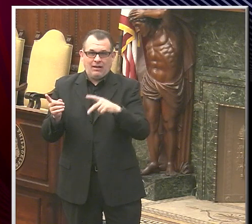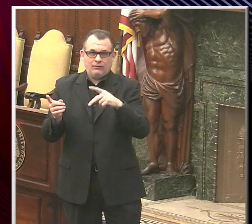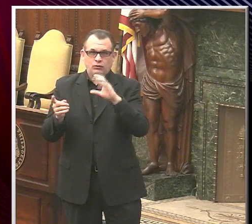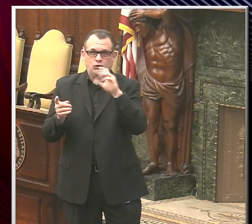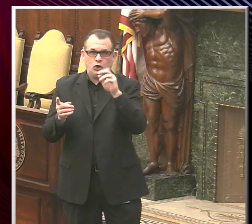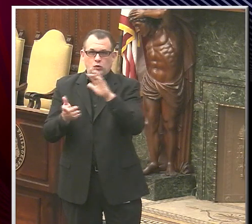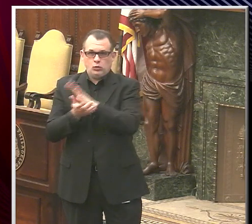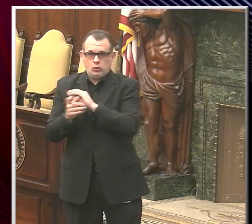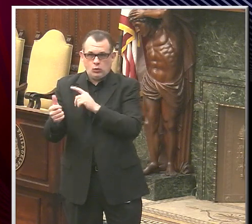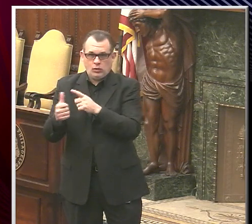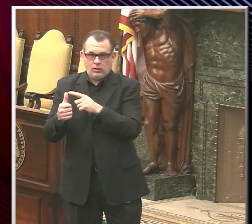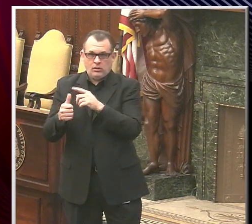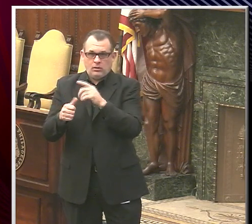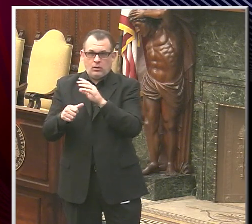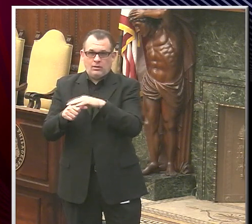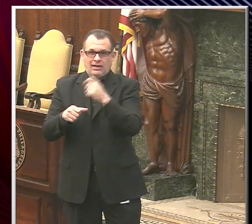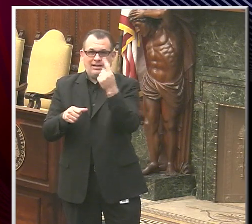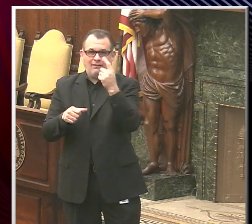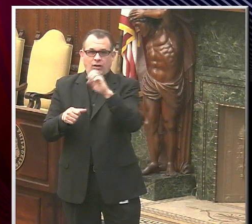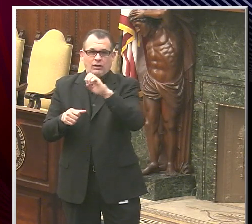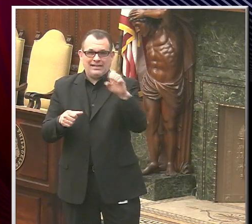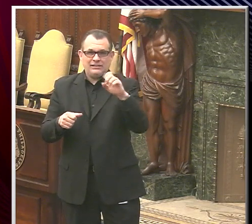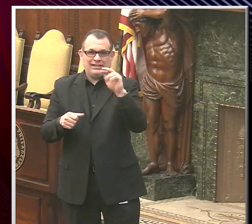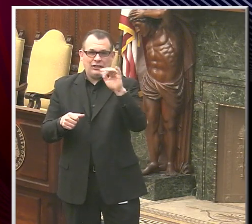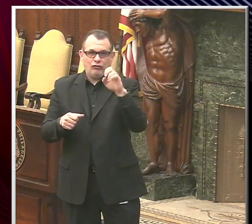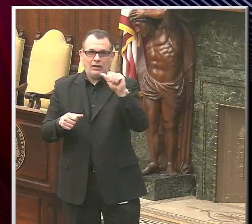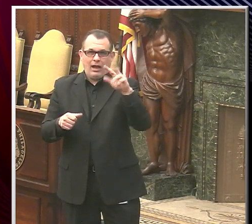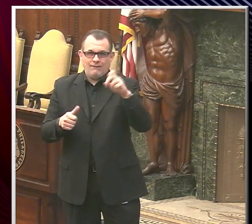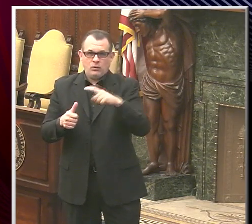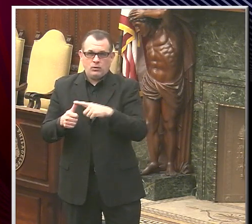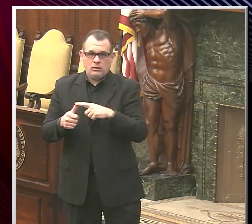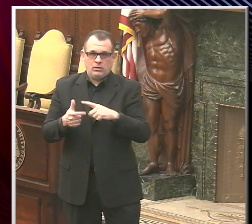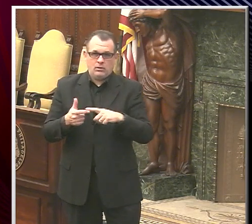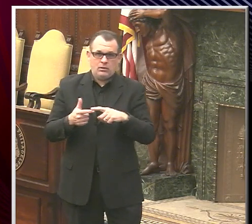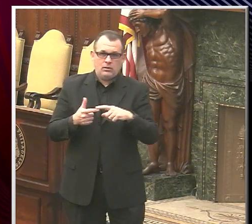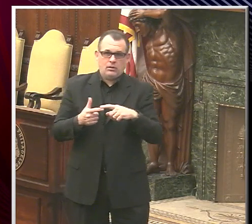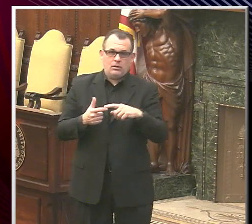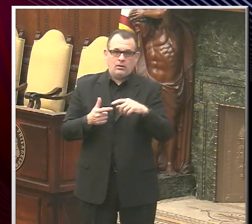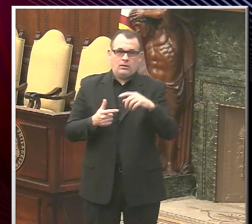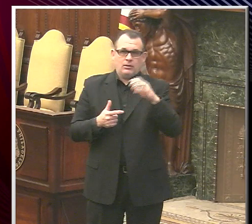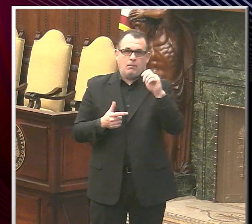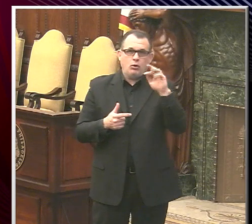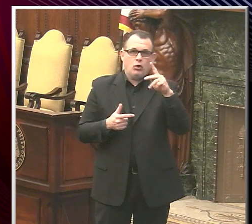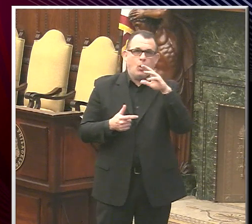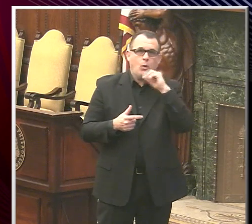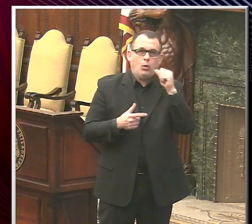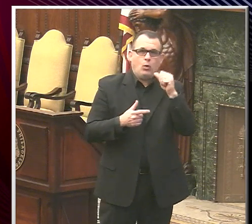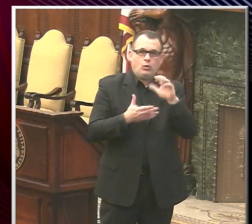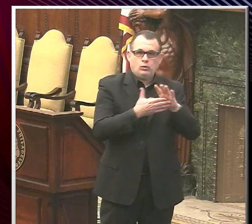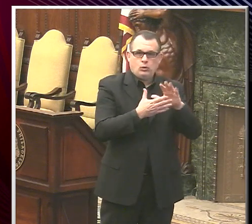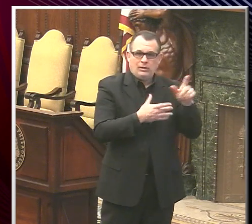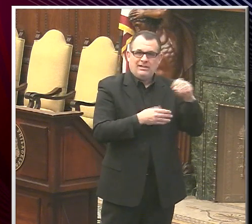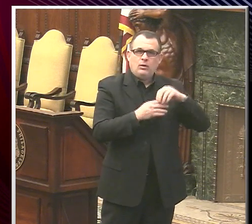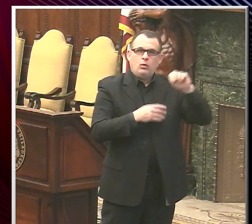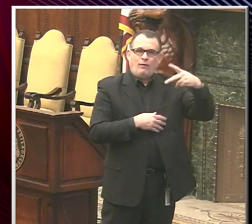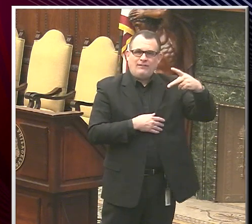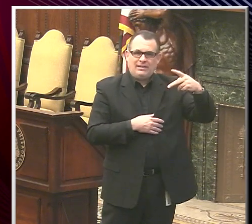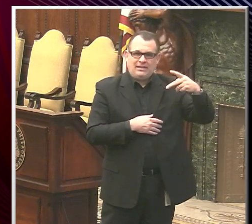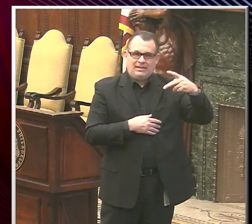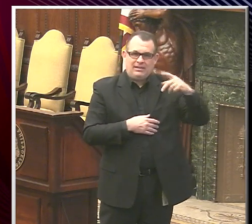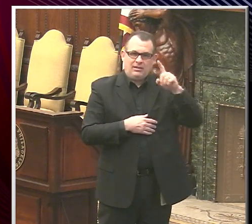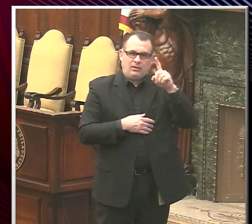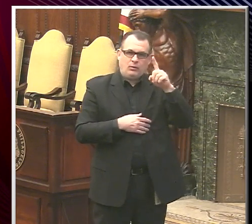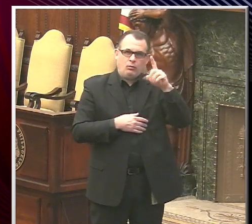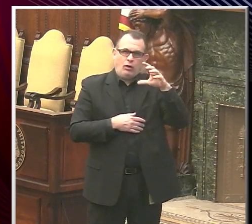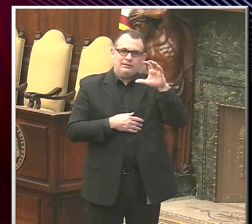1100 East Erie Avenue is one. Then the Martin Luther King Older Adult Center in North Philadelphia at 2100 Cecil B. Moore